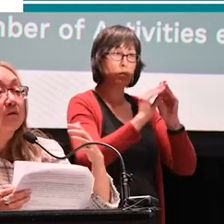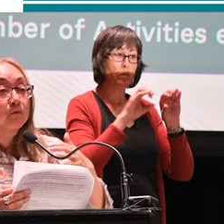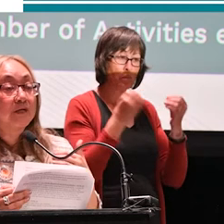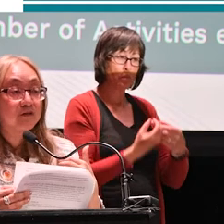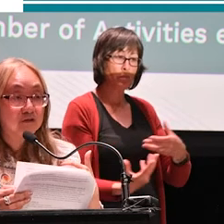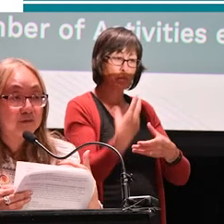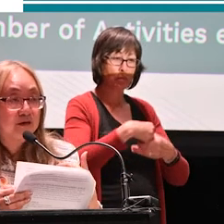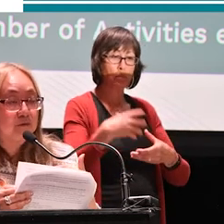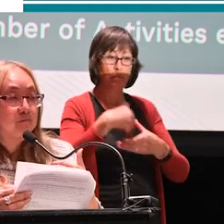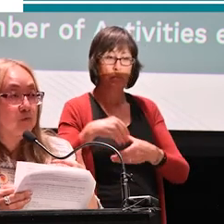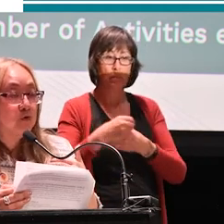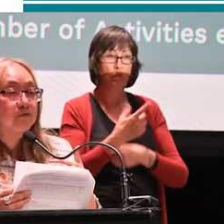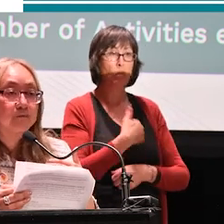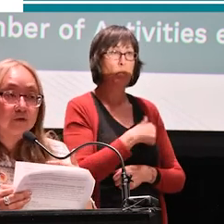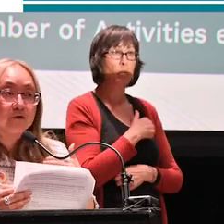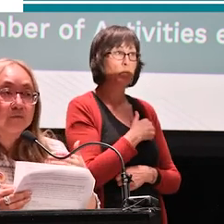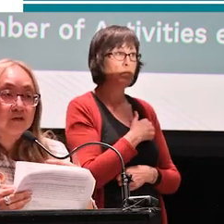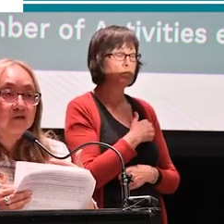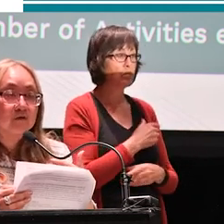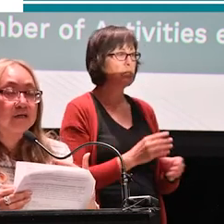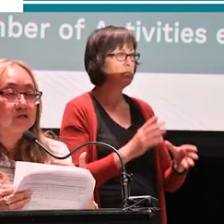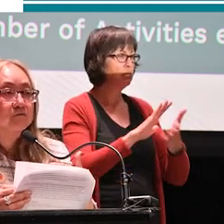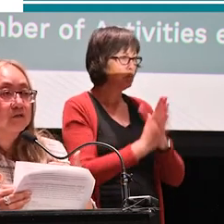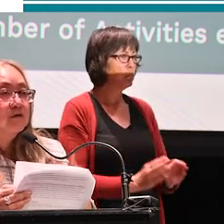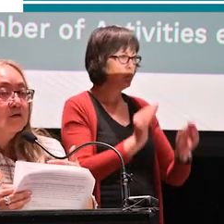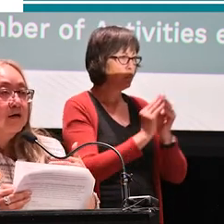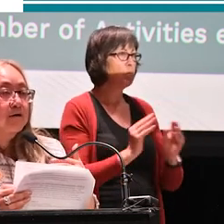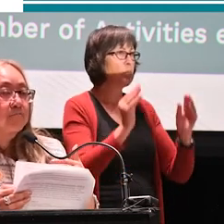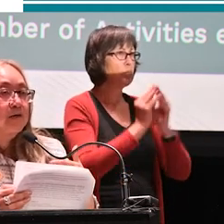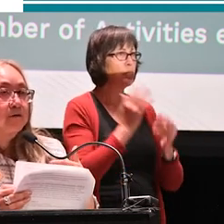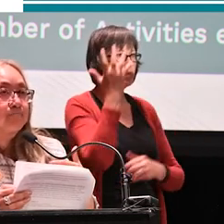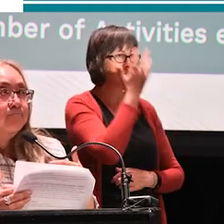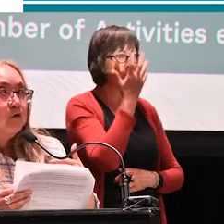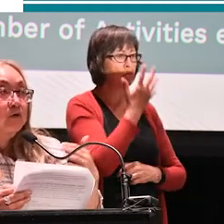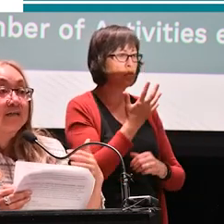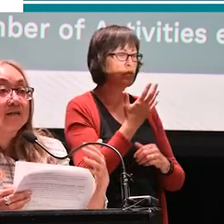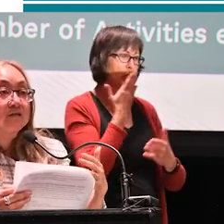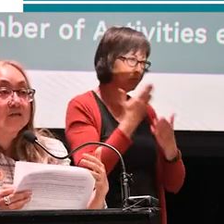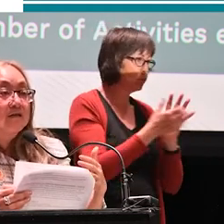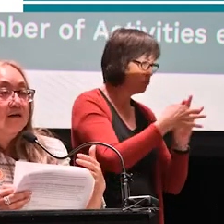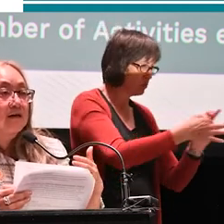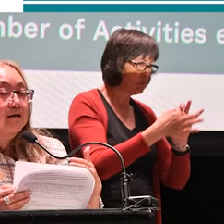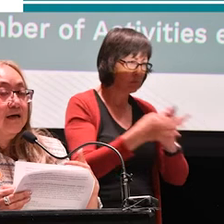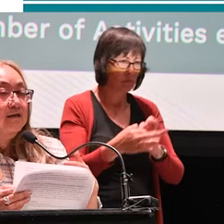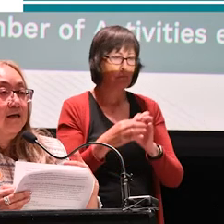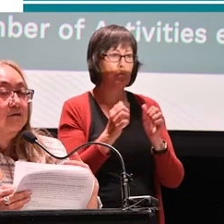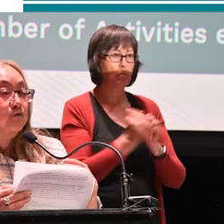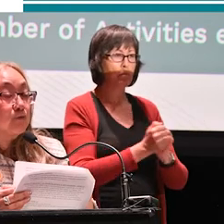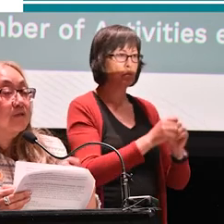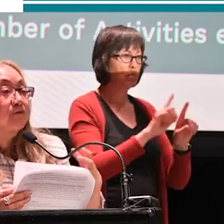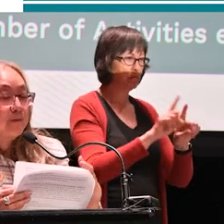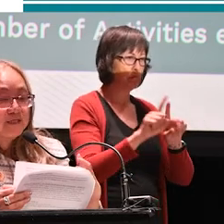community. We're becoming more familiar and building good relations with organizations and